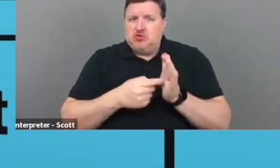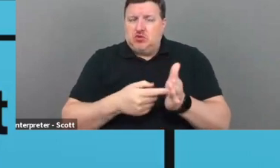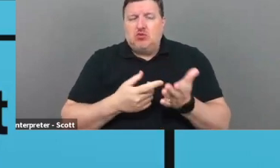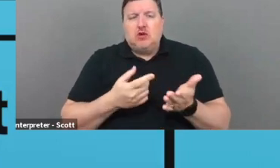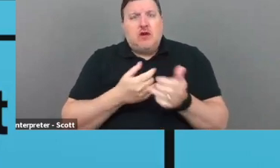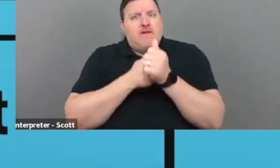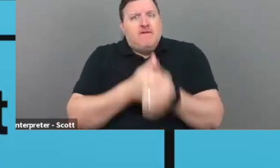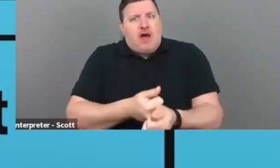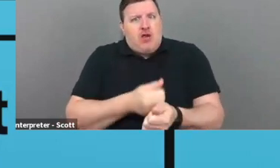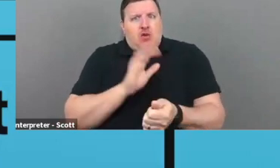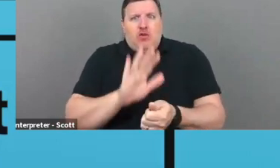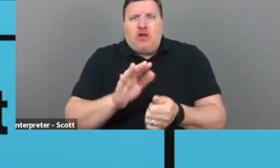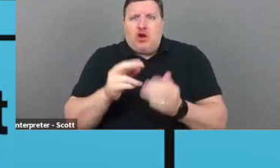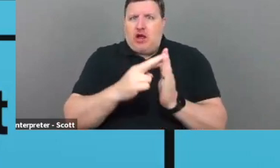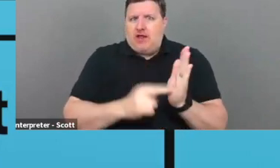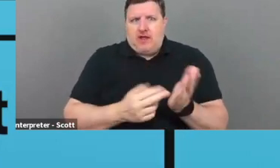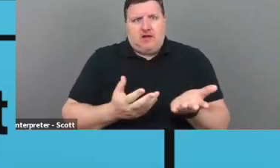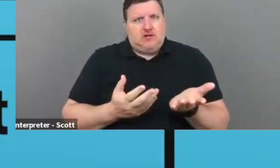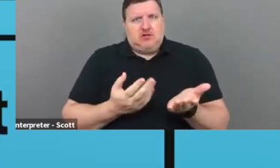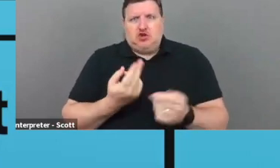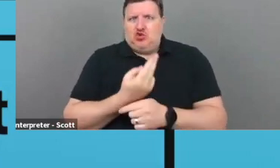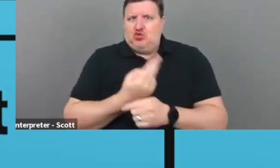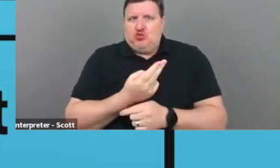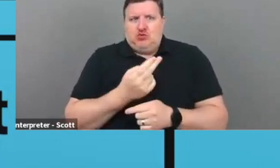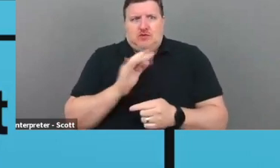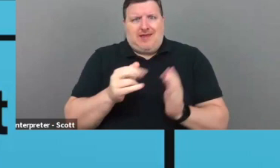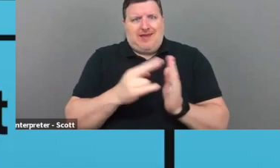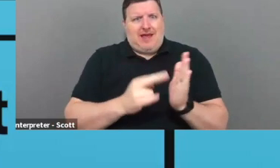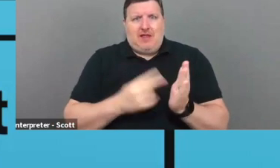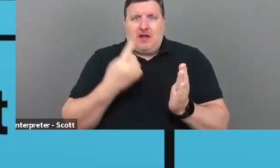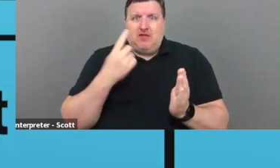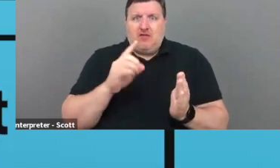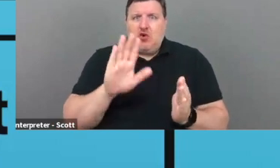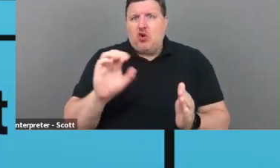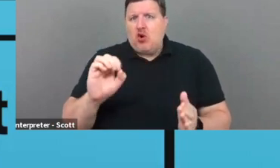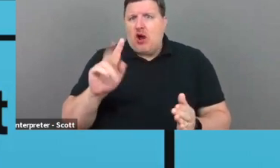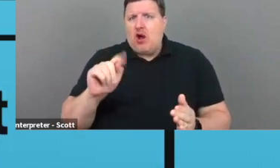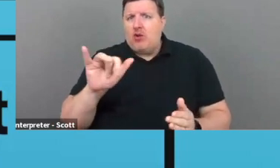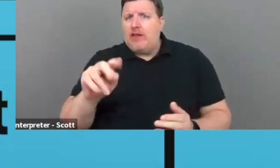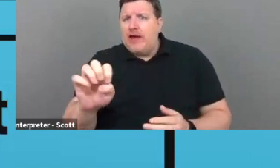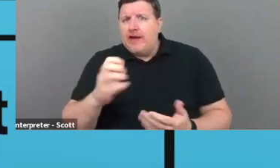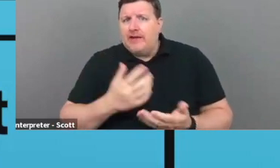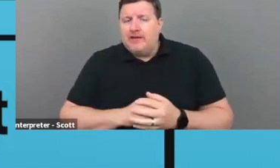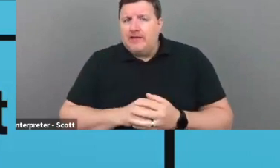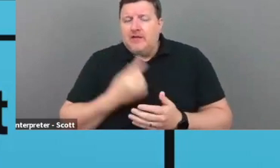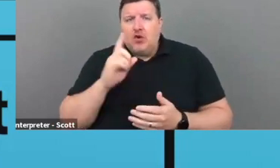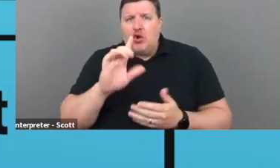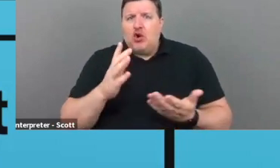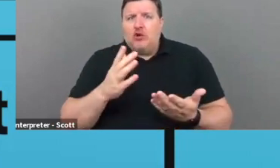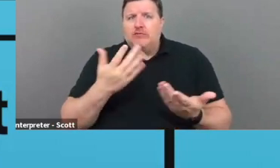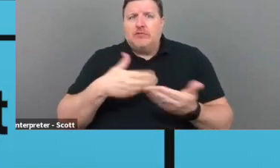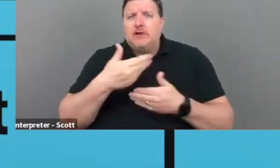Use the guidelines actually as your outline for what you're going to talk about.